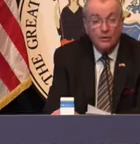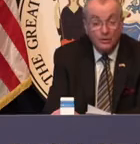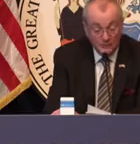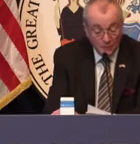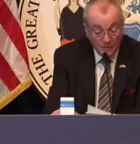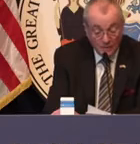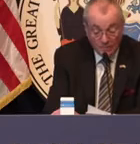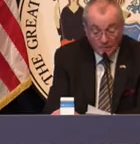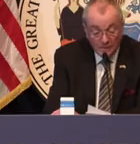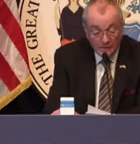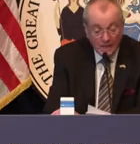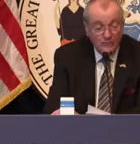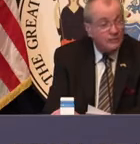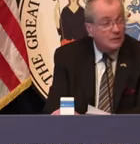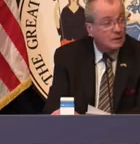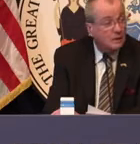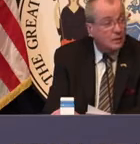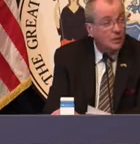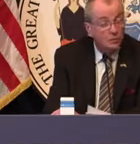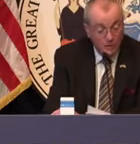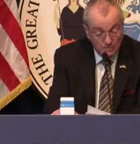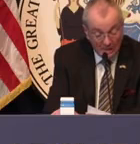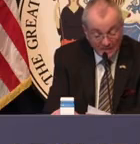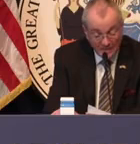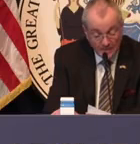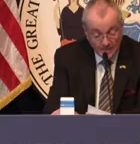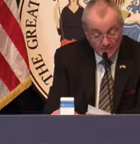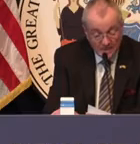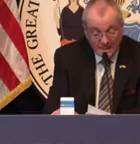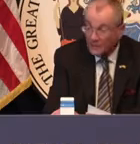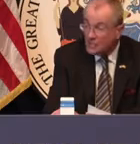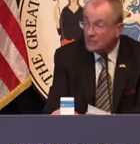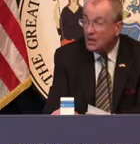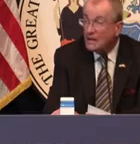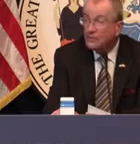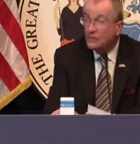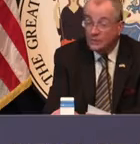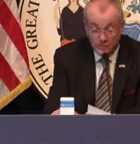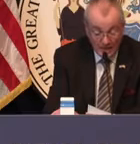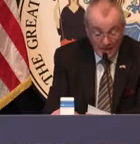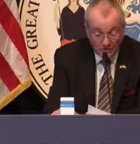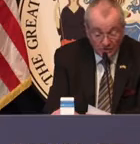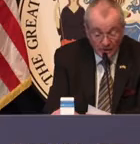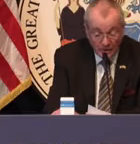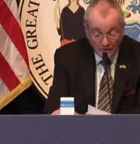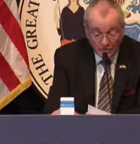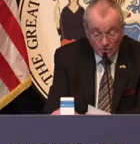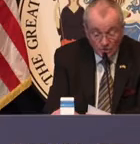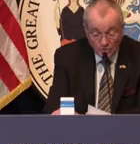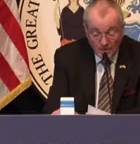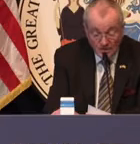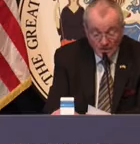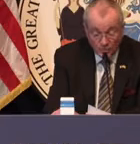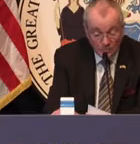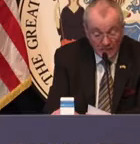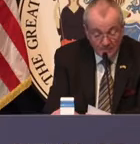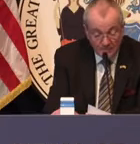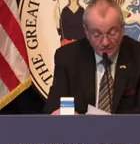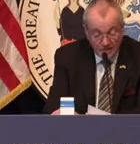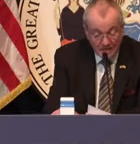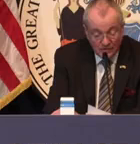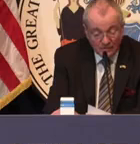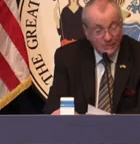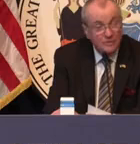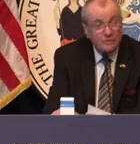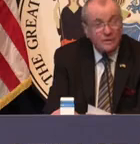formed a partnership that will help us along our road back. Beginning this Friday, so in two days, New Jersey residents will be